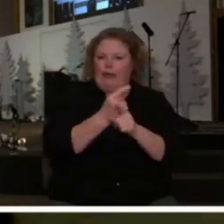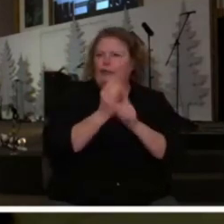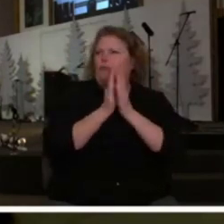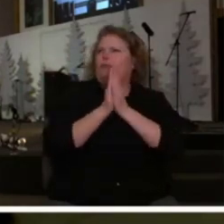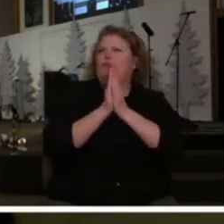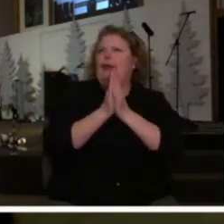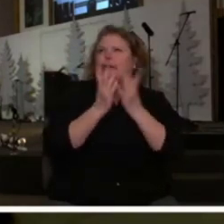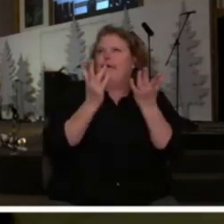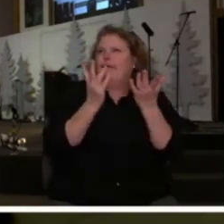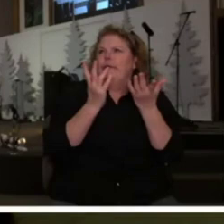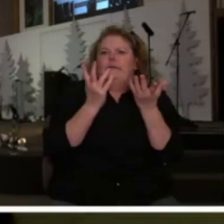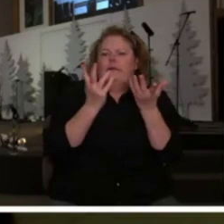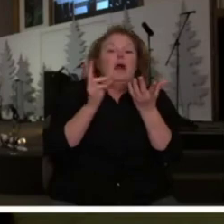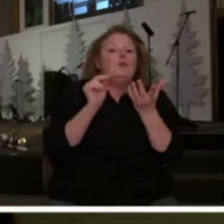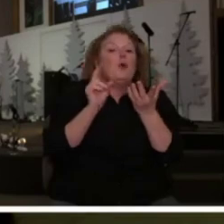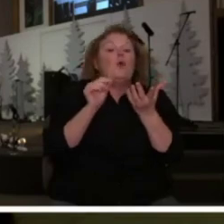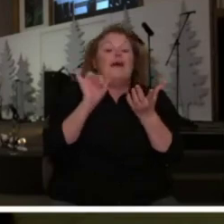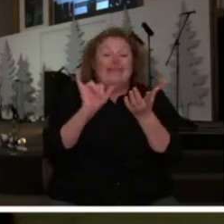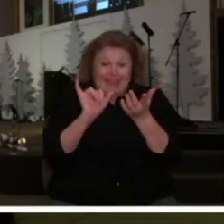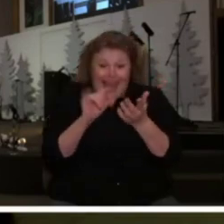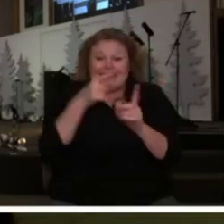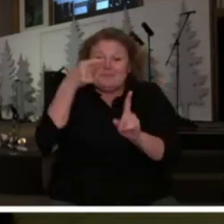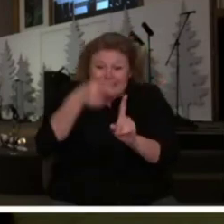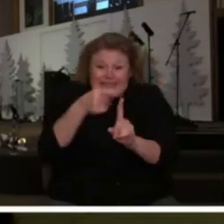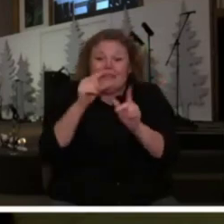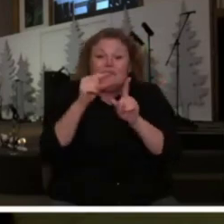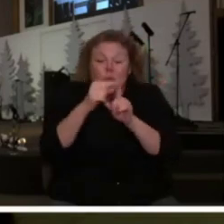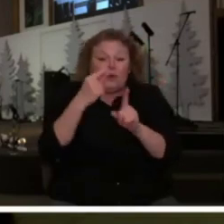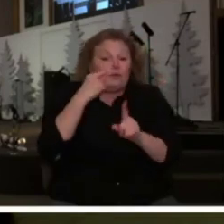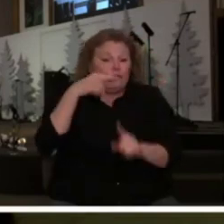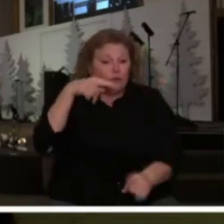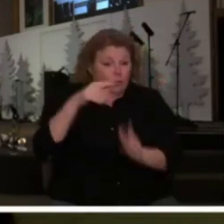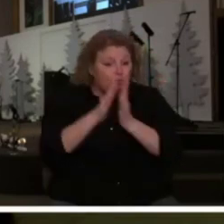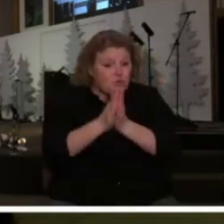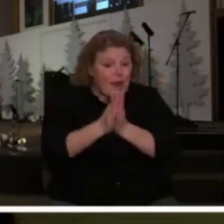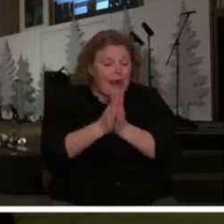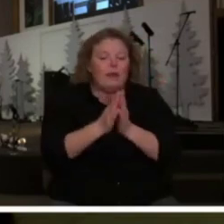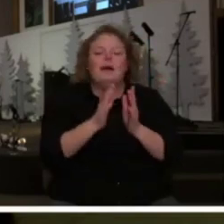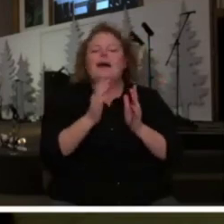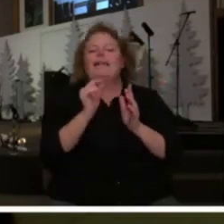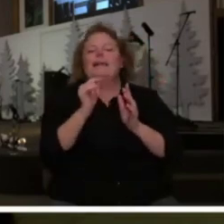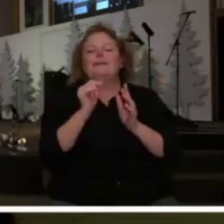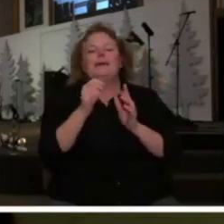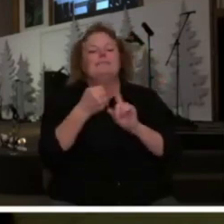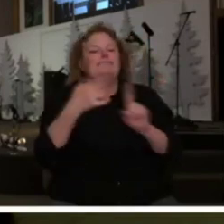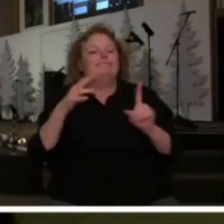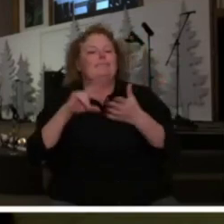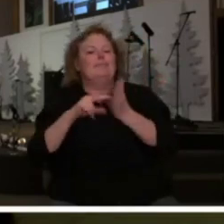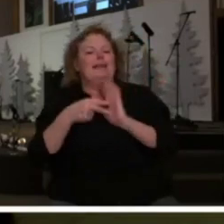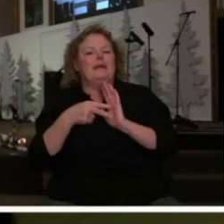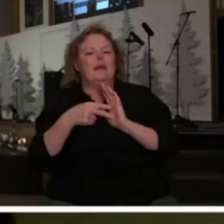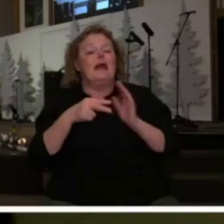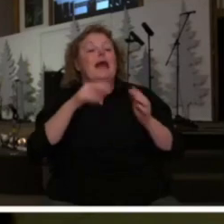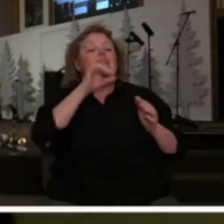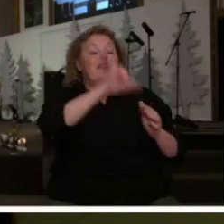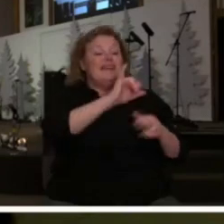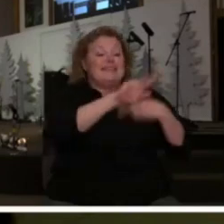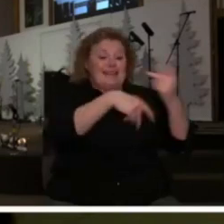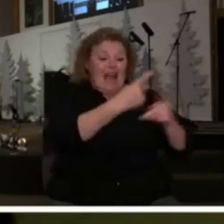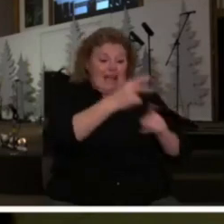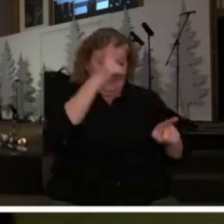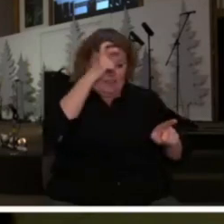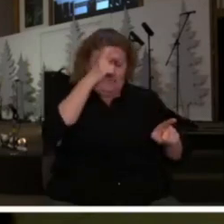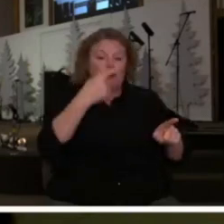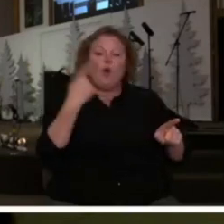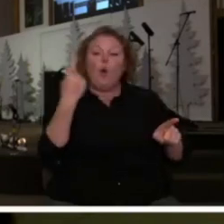life let me tell you what the meaning of this is in the original it means this kind comes out only through a